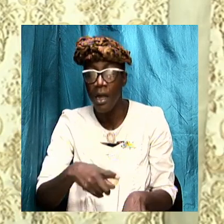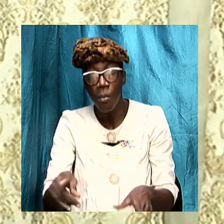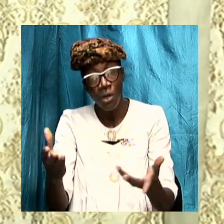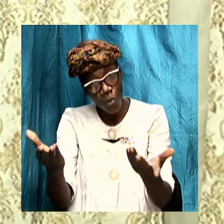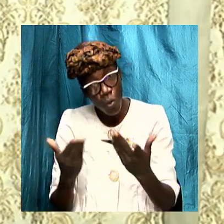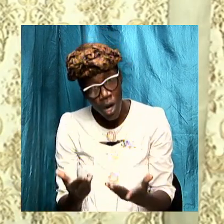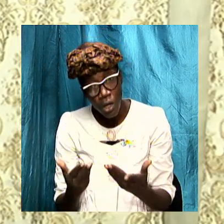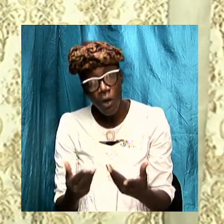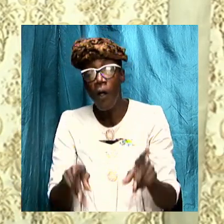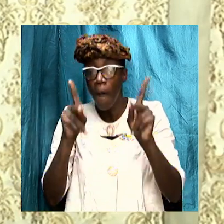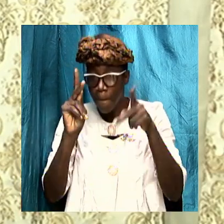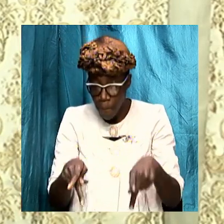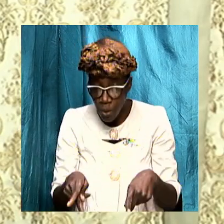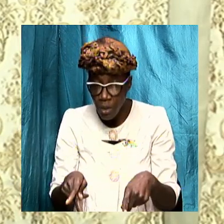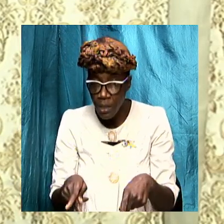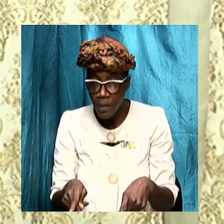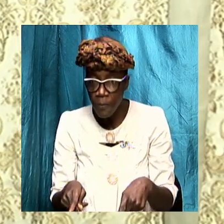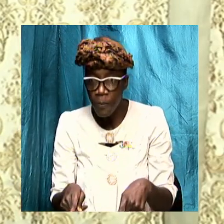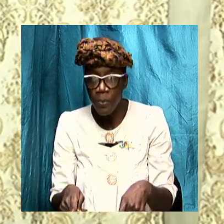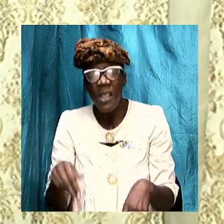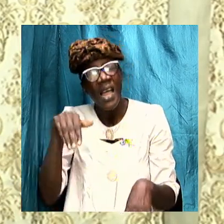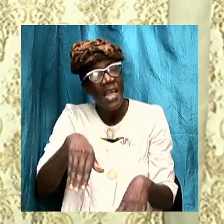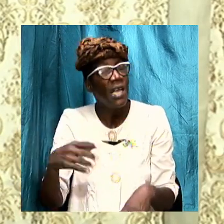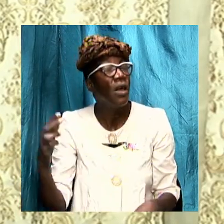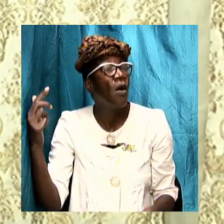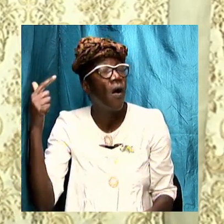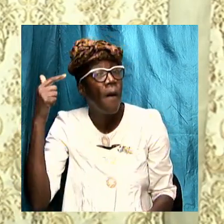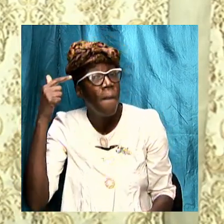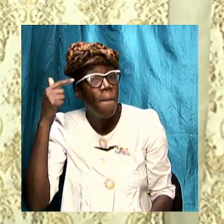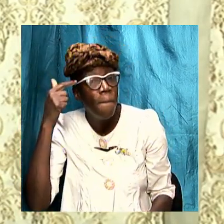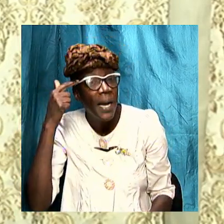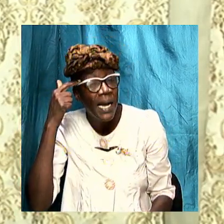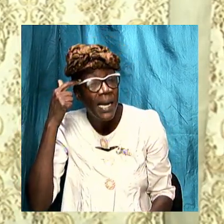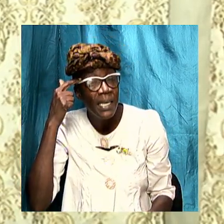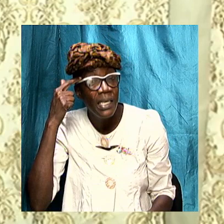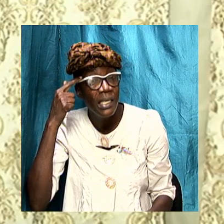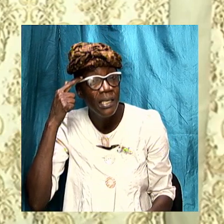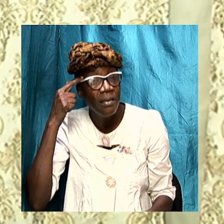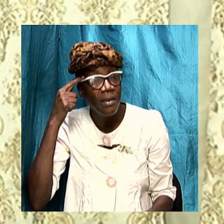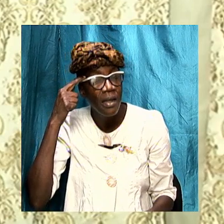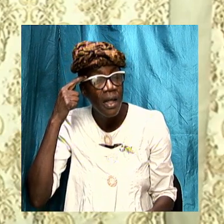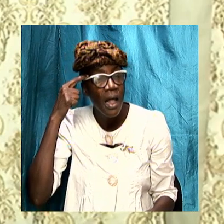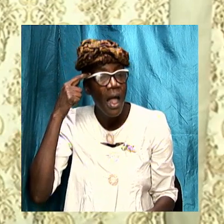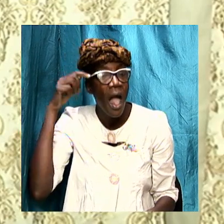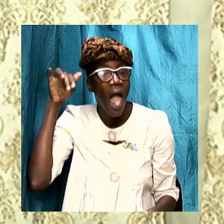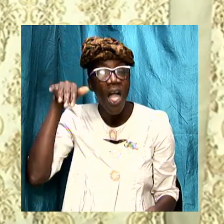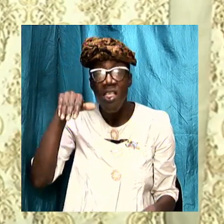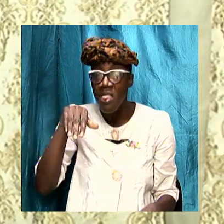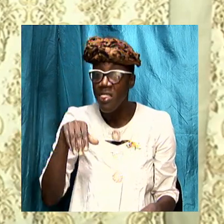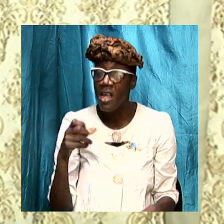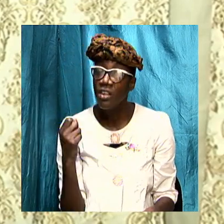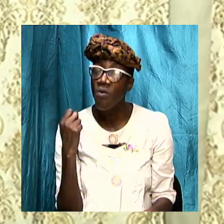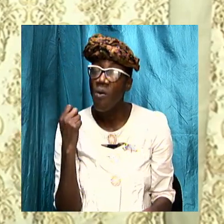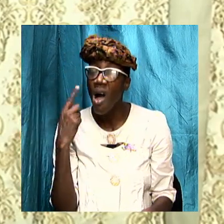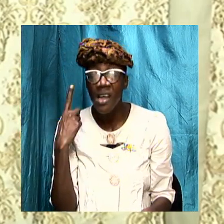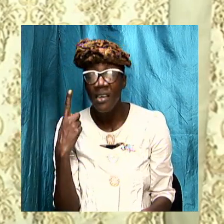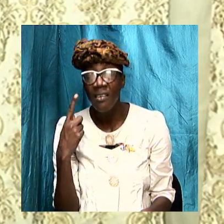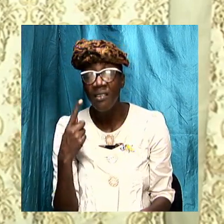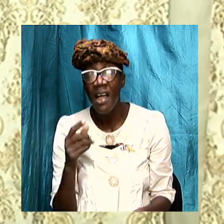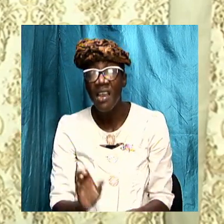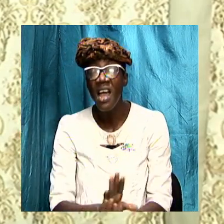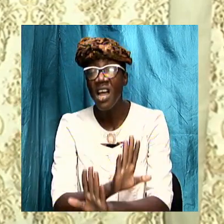perspective in our minds so that we understand clearly